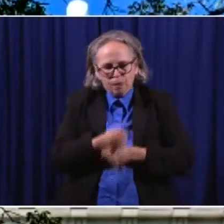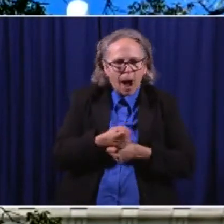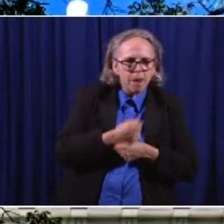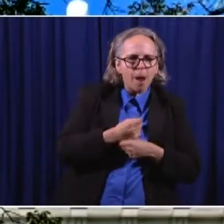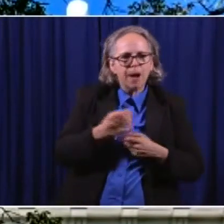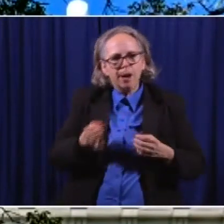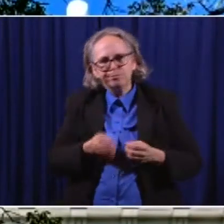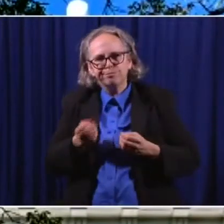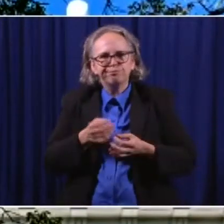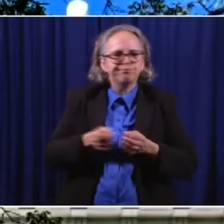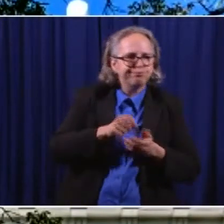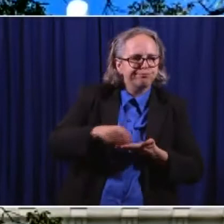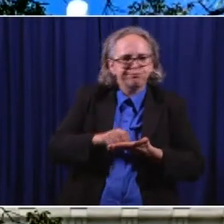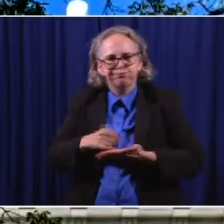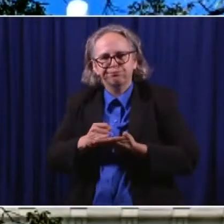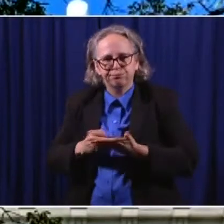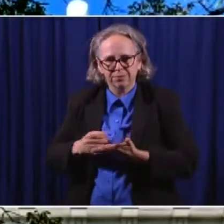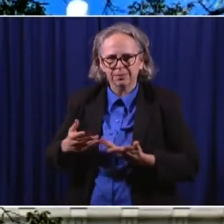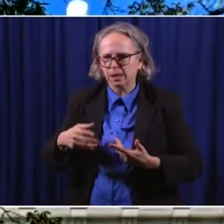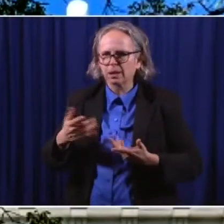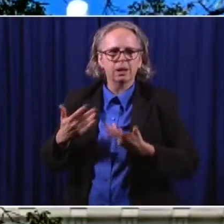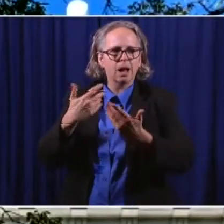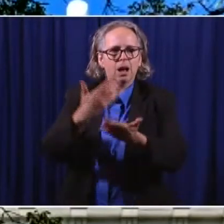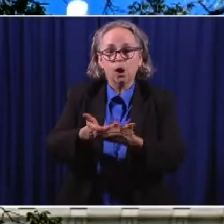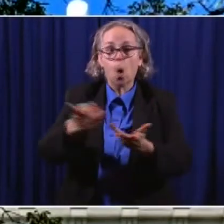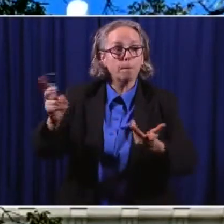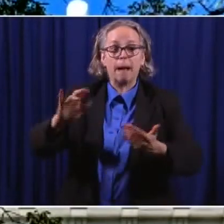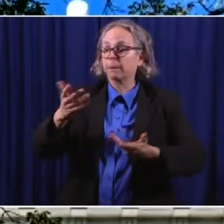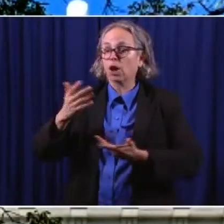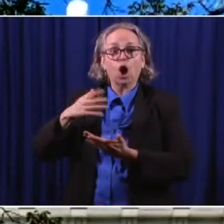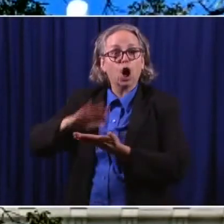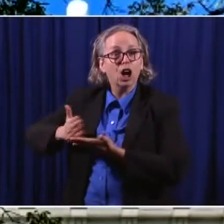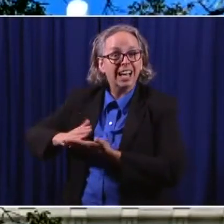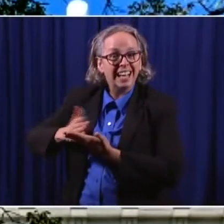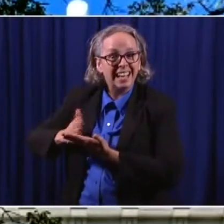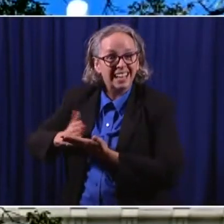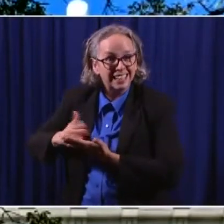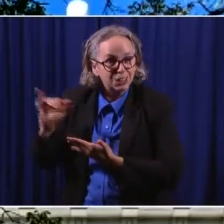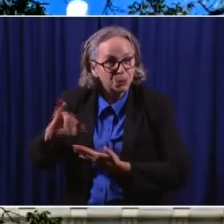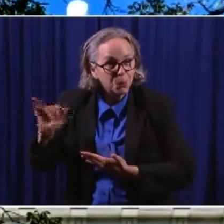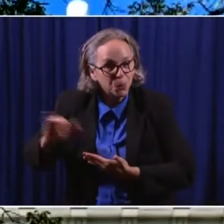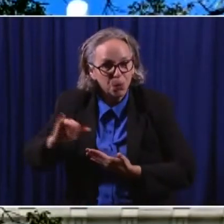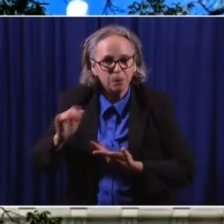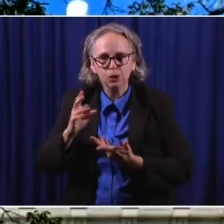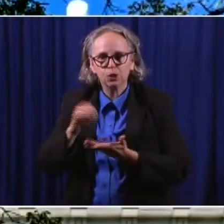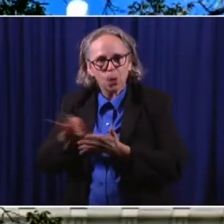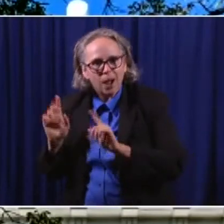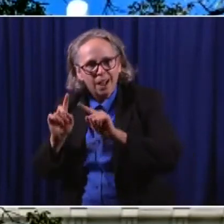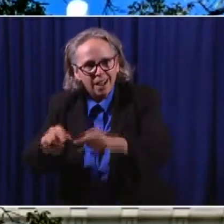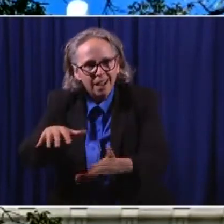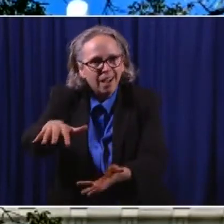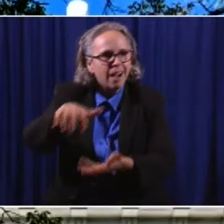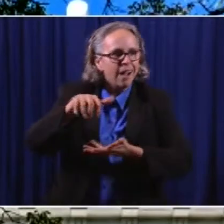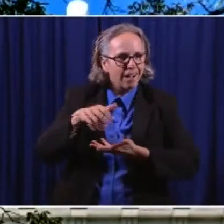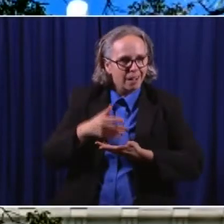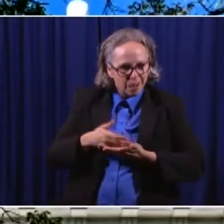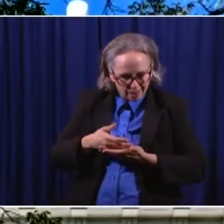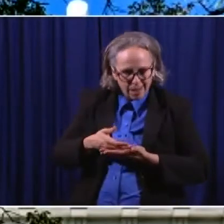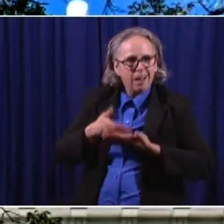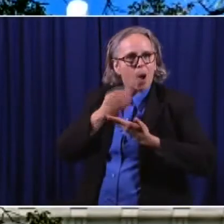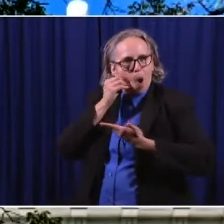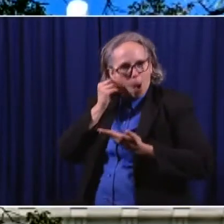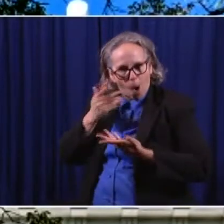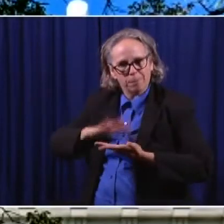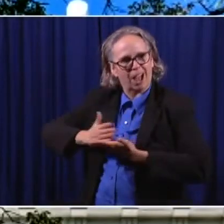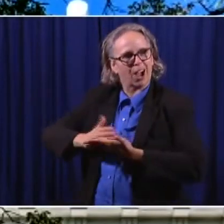Our students who are in those houses have their own kitchens. And so, you know, we're doing what we can. We can't